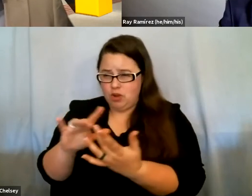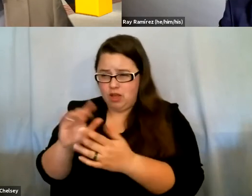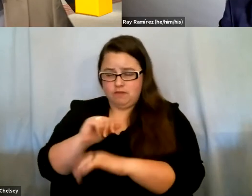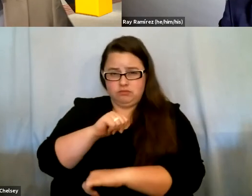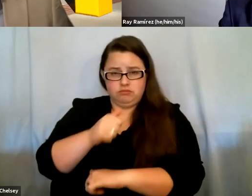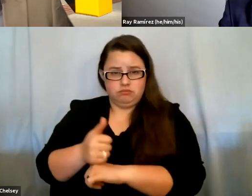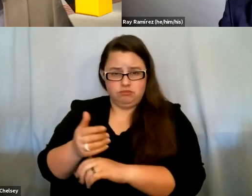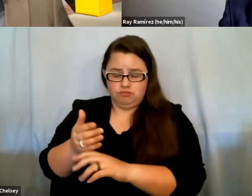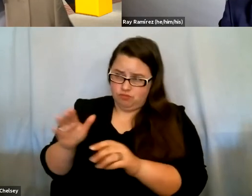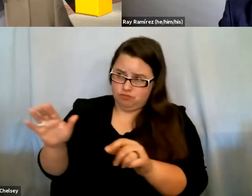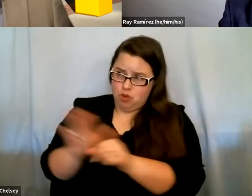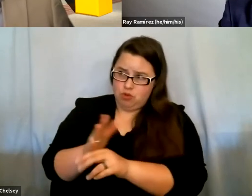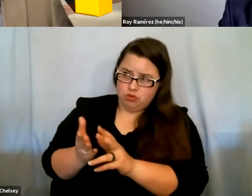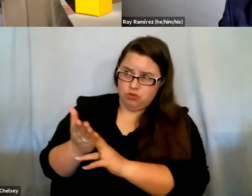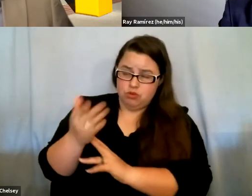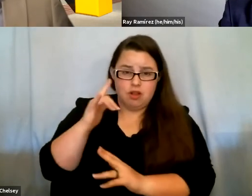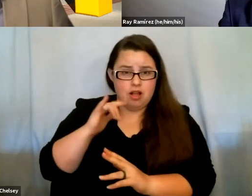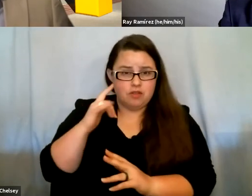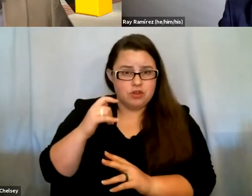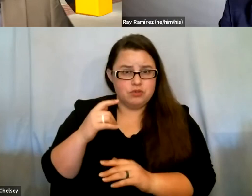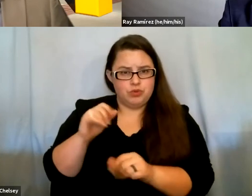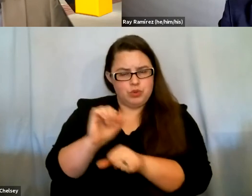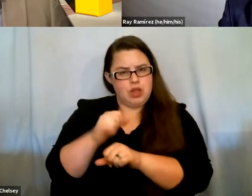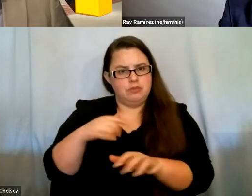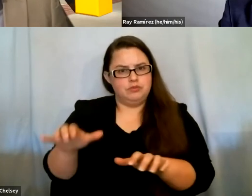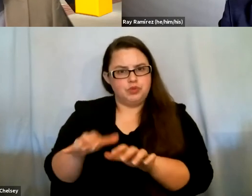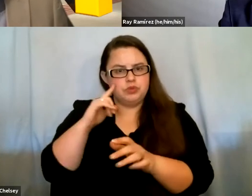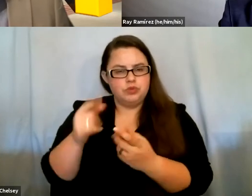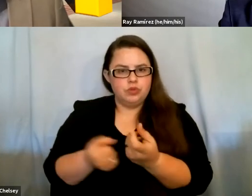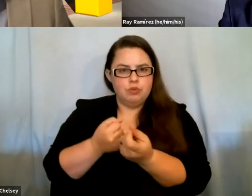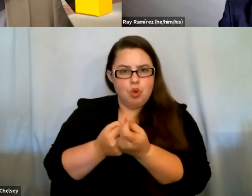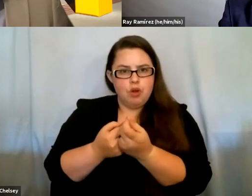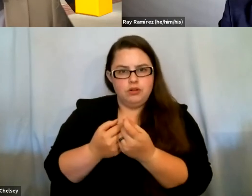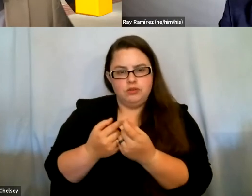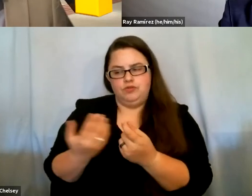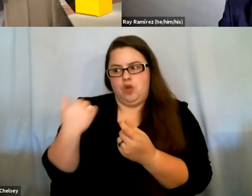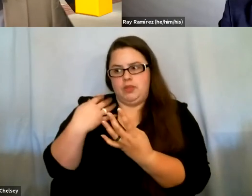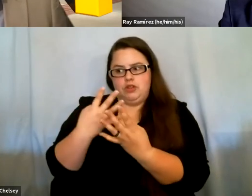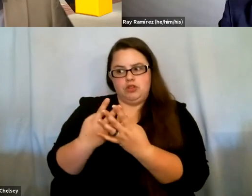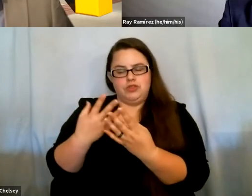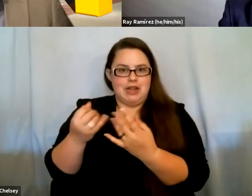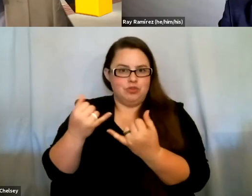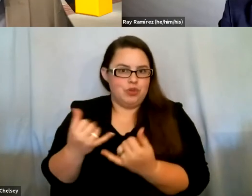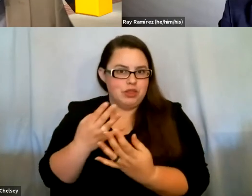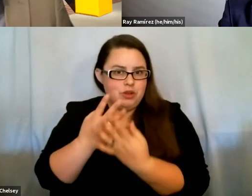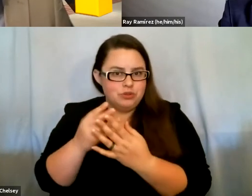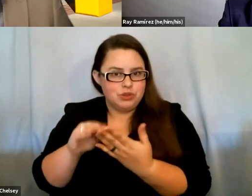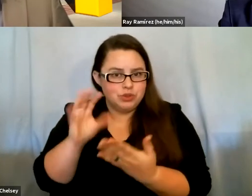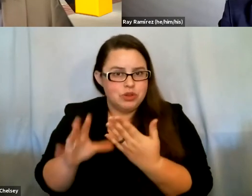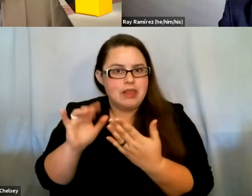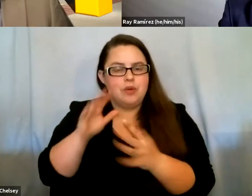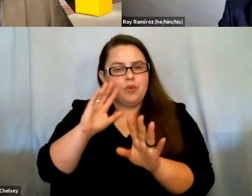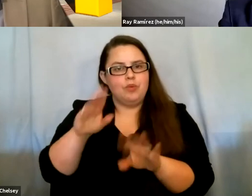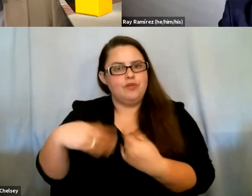California, right? With the work that I'm doing supporting incarcerated and formerly incarcerated students, that's going to allow me to leverage opportunities to be able to